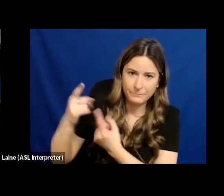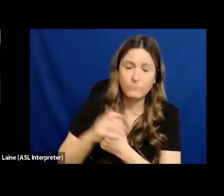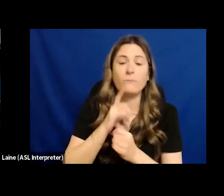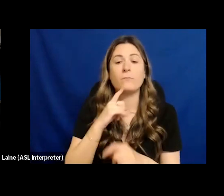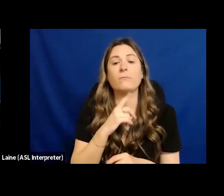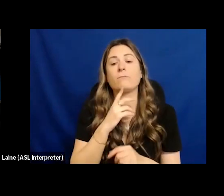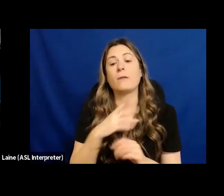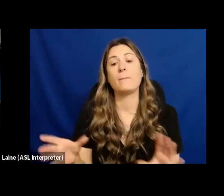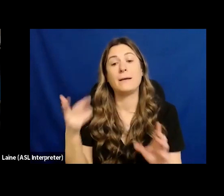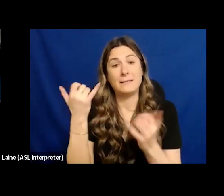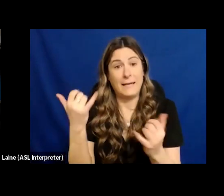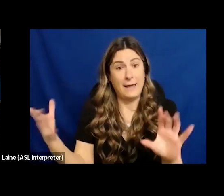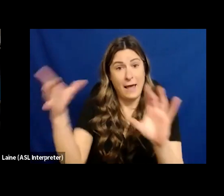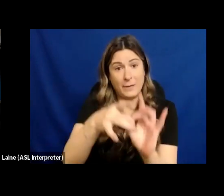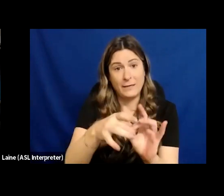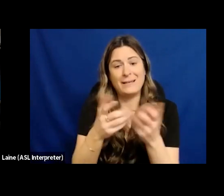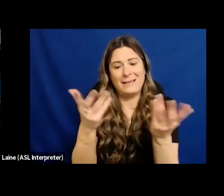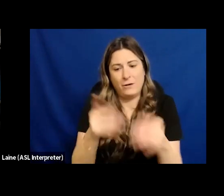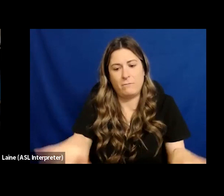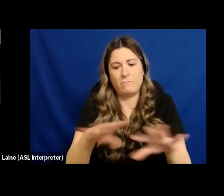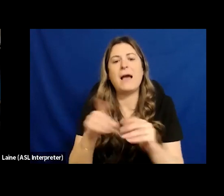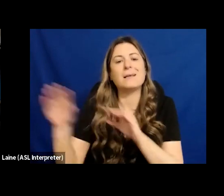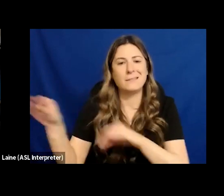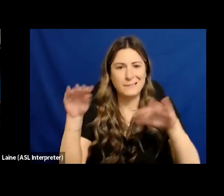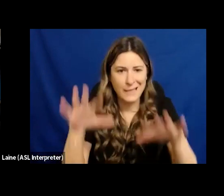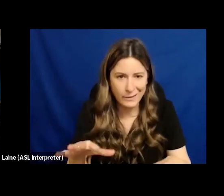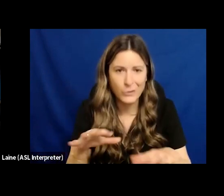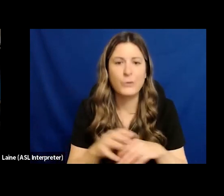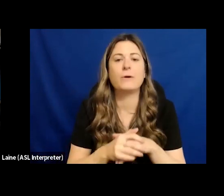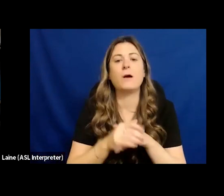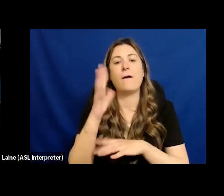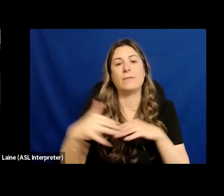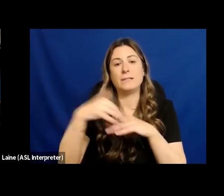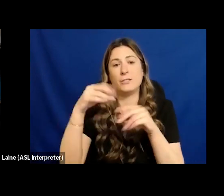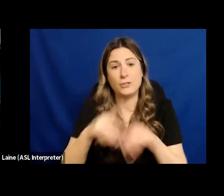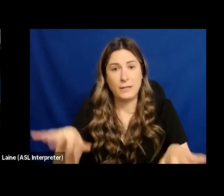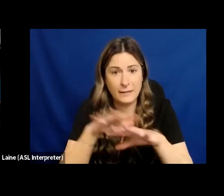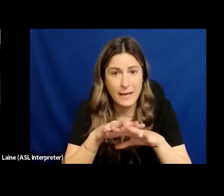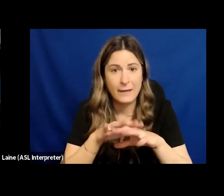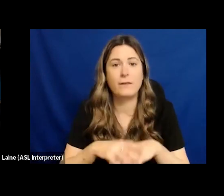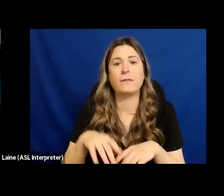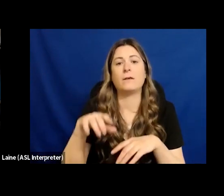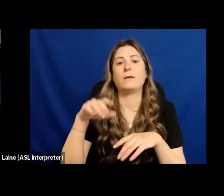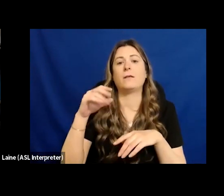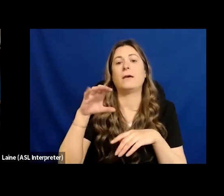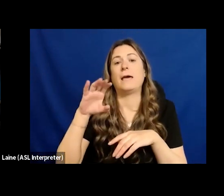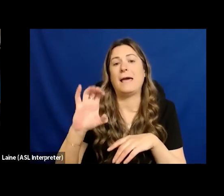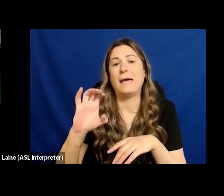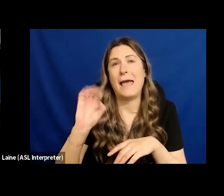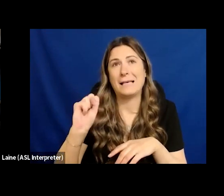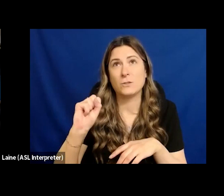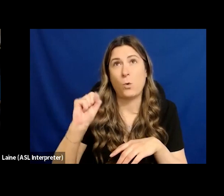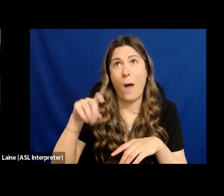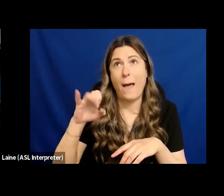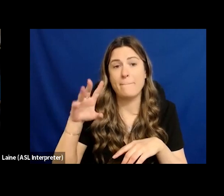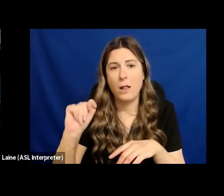unceded and still occupied homelands of the Lekwungen speaking peoples known today as the Songhees and Esquimalt nations on which